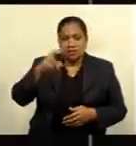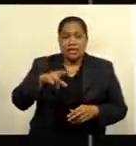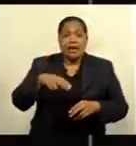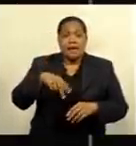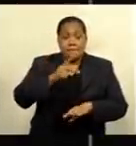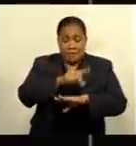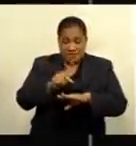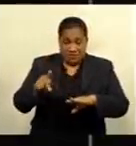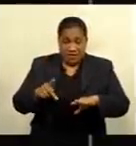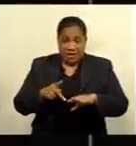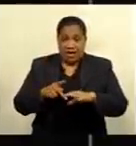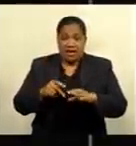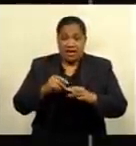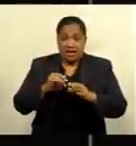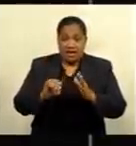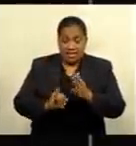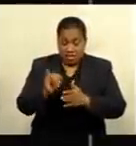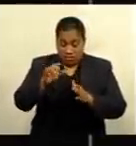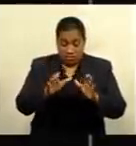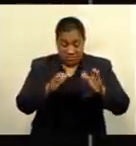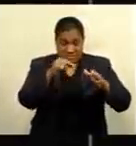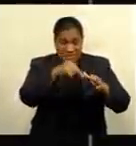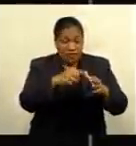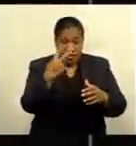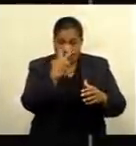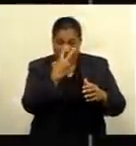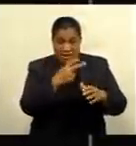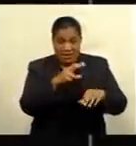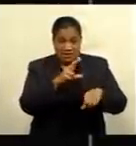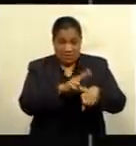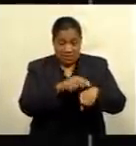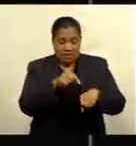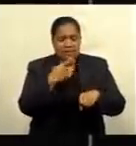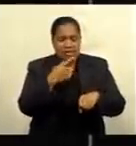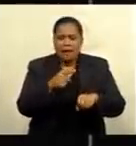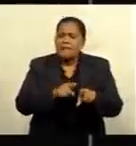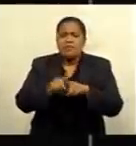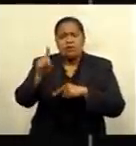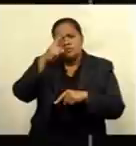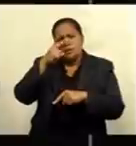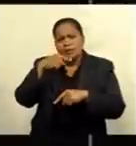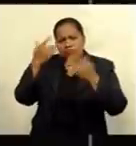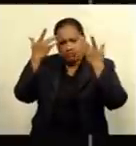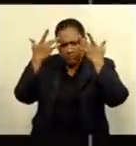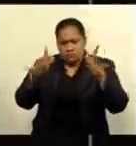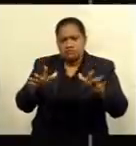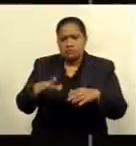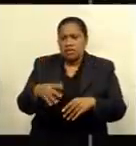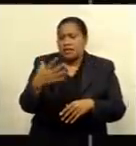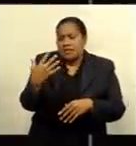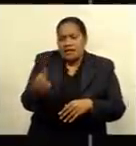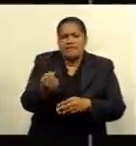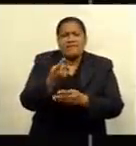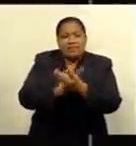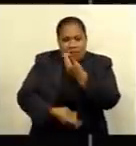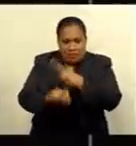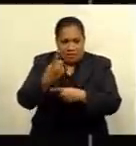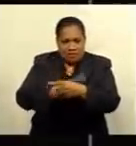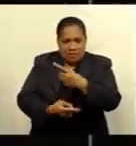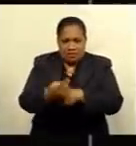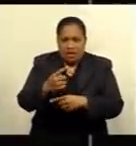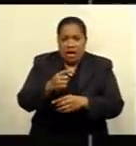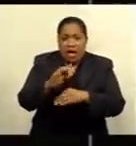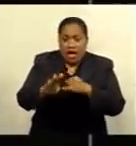ophthalmologist Dr. Luisa Rauto says most people are unaware that they have diabetic retinopathy until the later